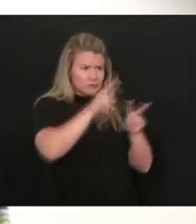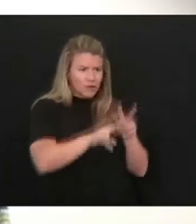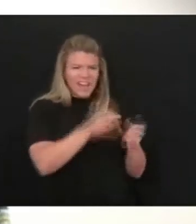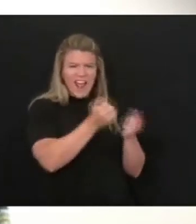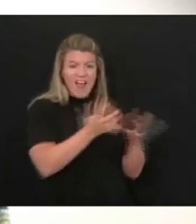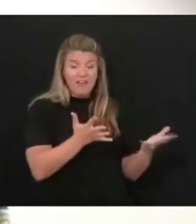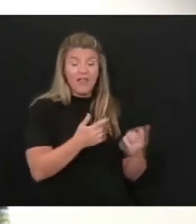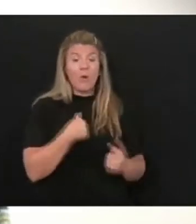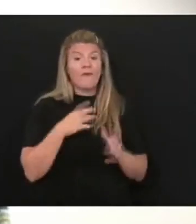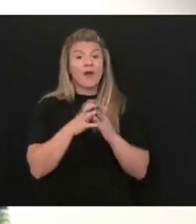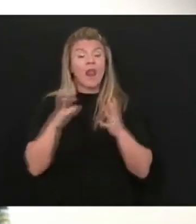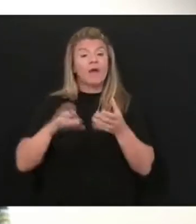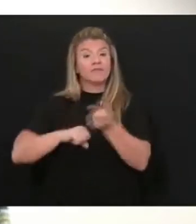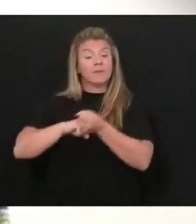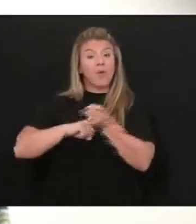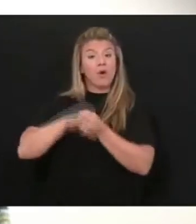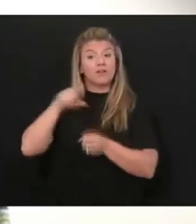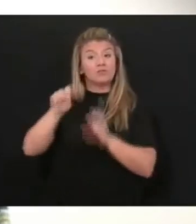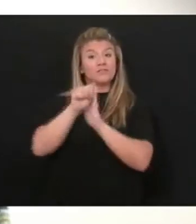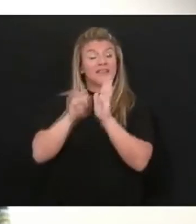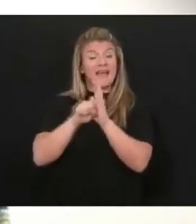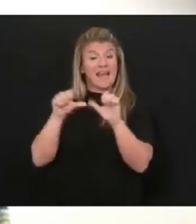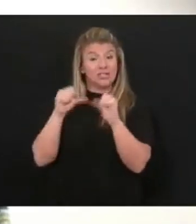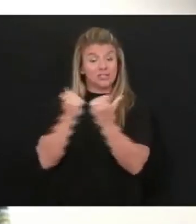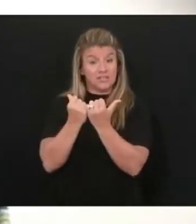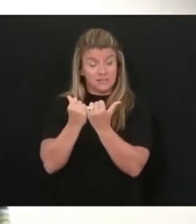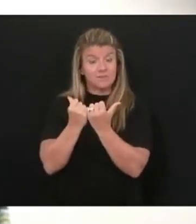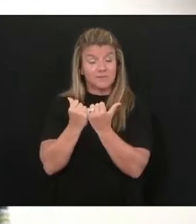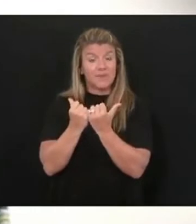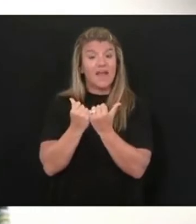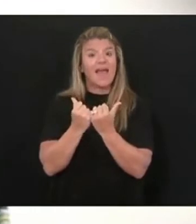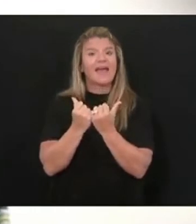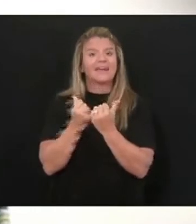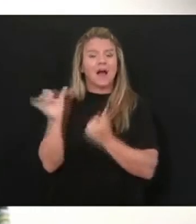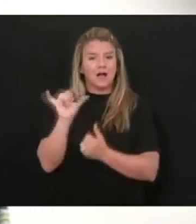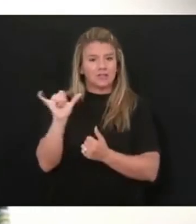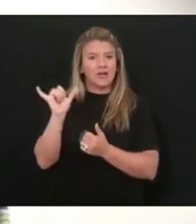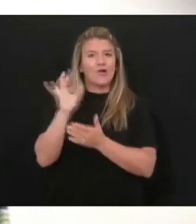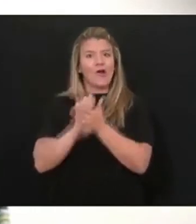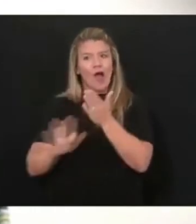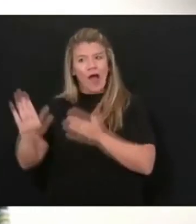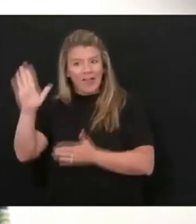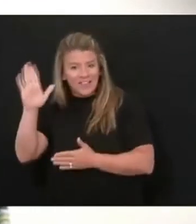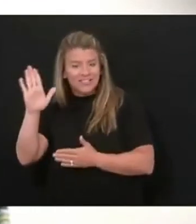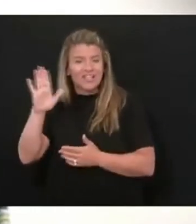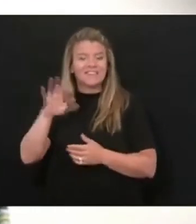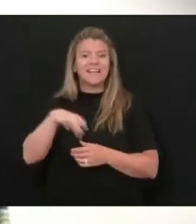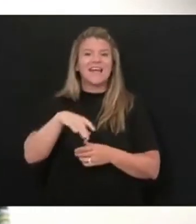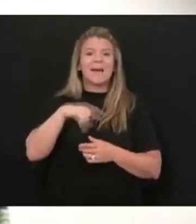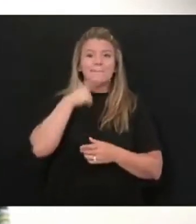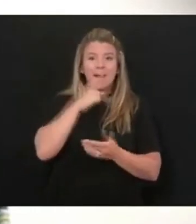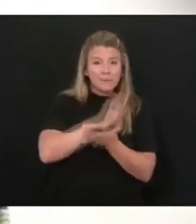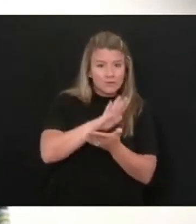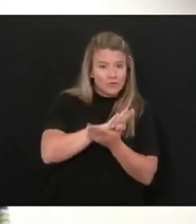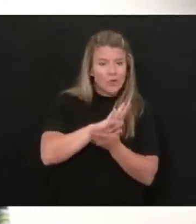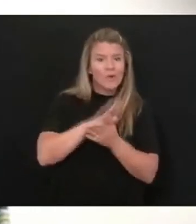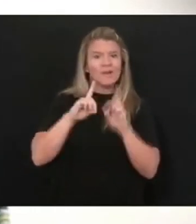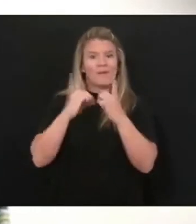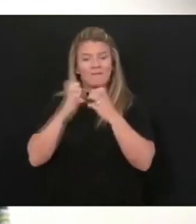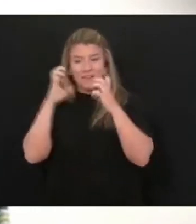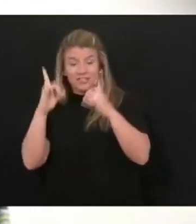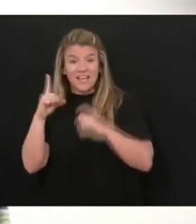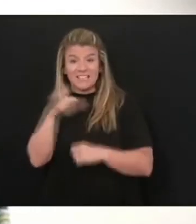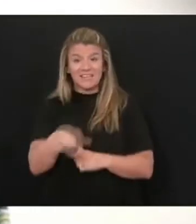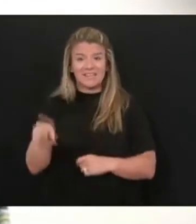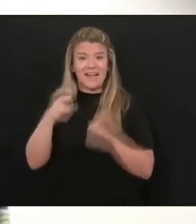support going on to state agencies as well as higher education and the State Department of Education as we begin